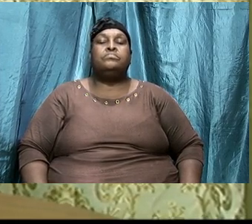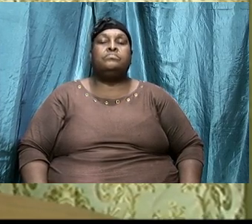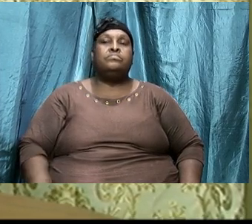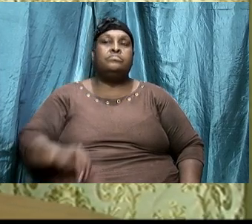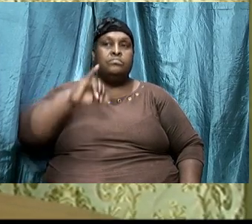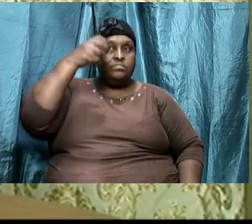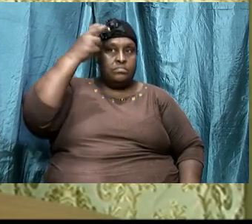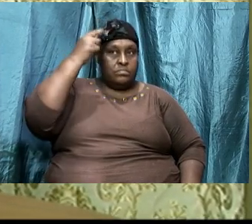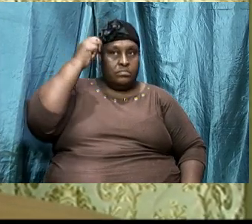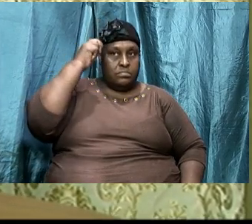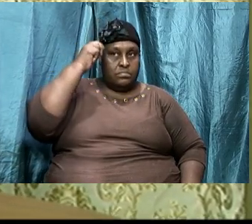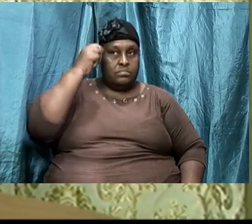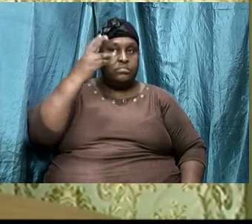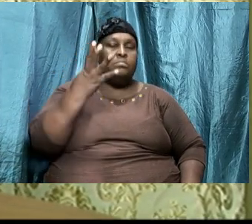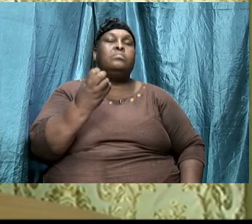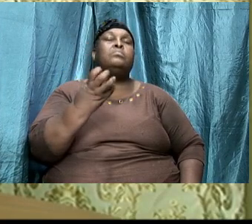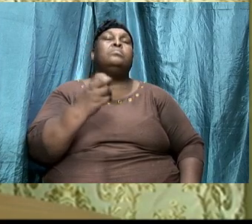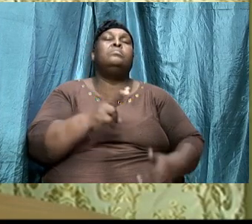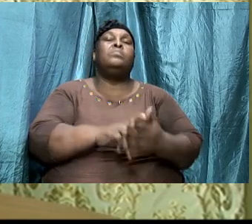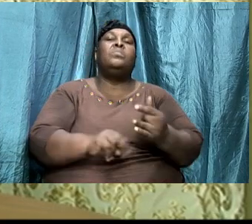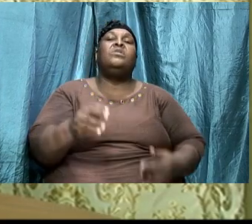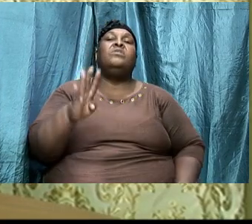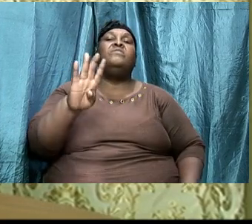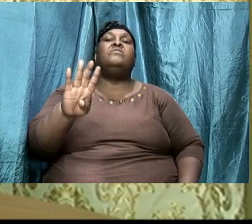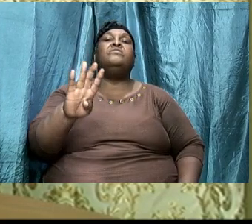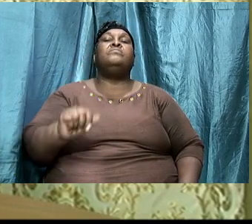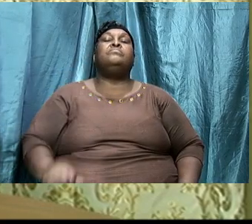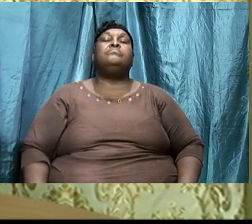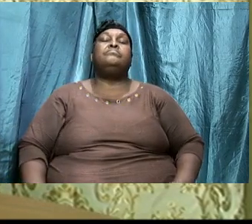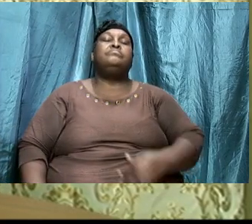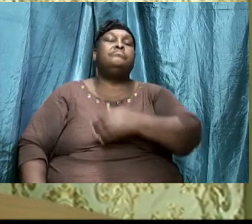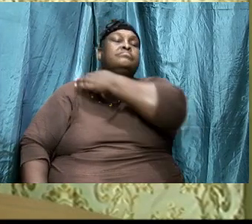John 15 verse 4 we're reading a couple of the verses